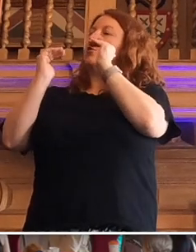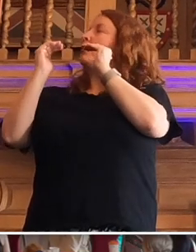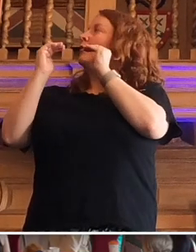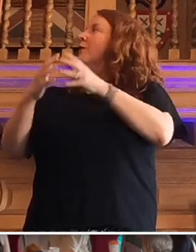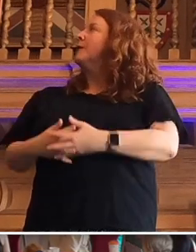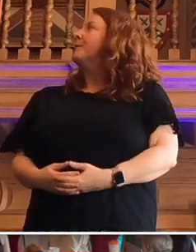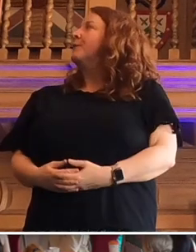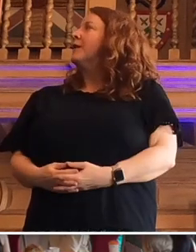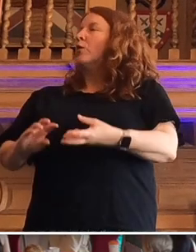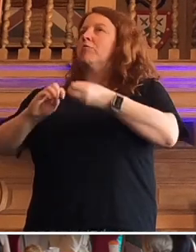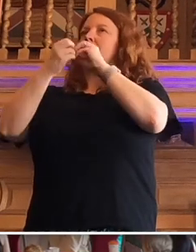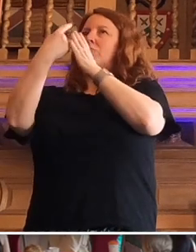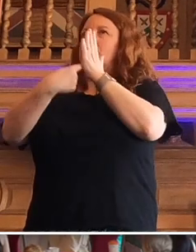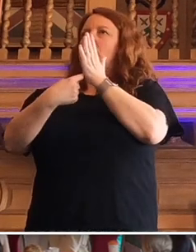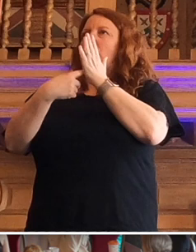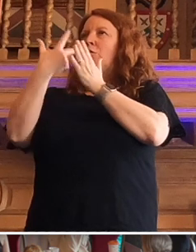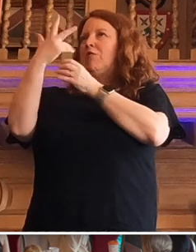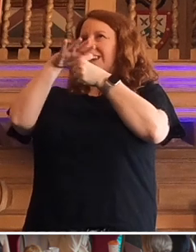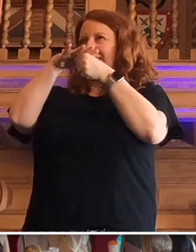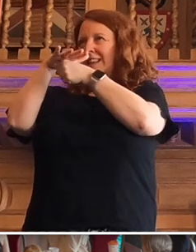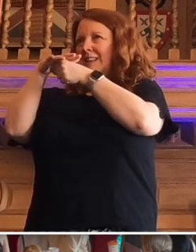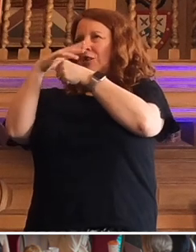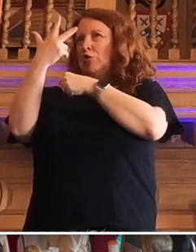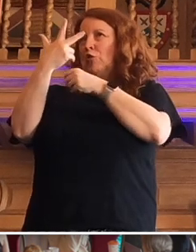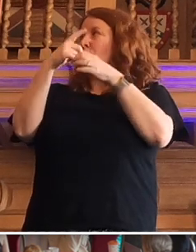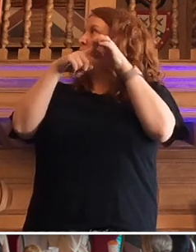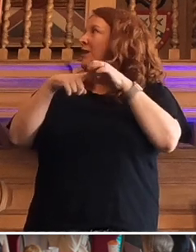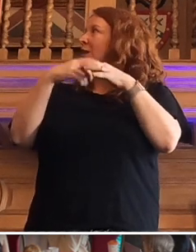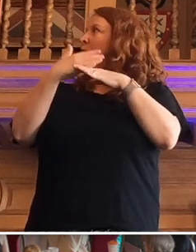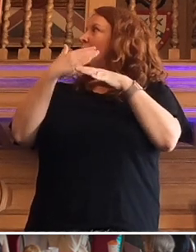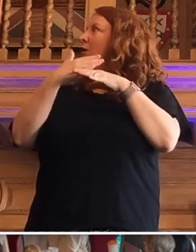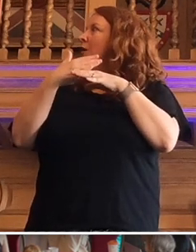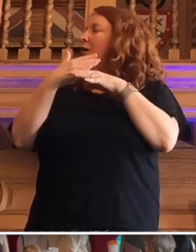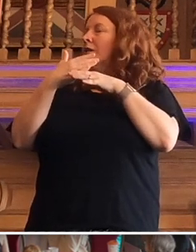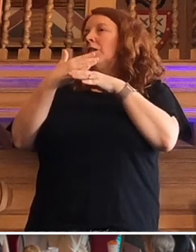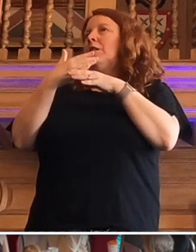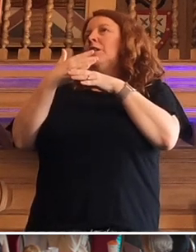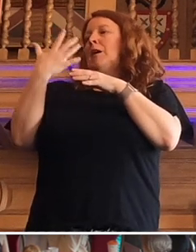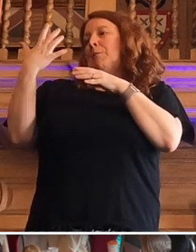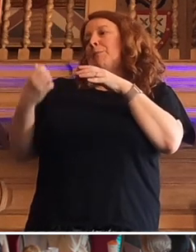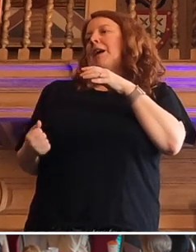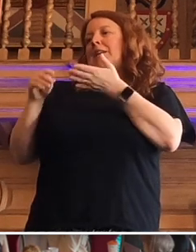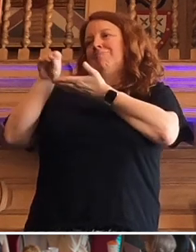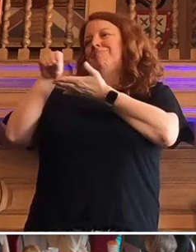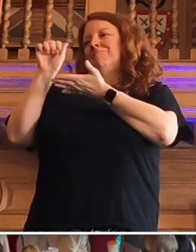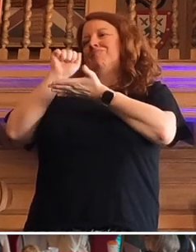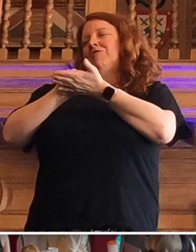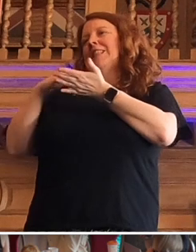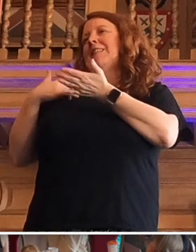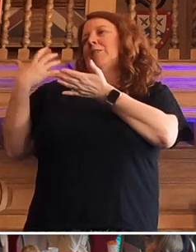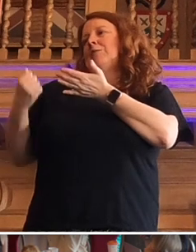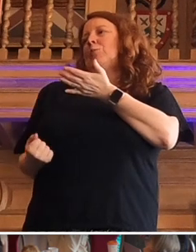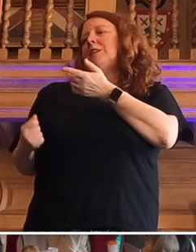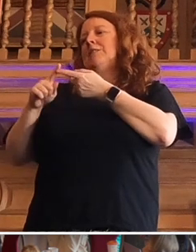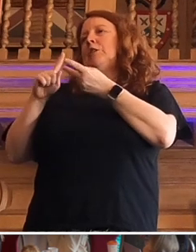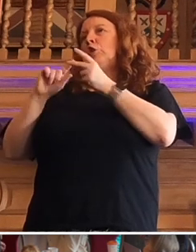and said three domains, good quality work, pay everybody a real living wage, good working